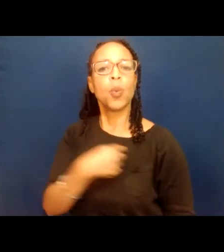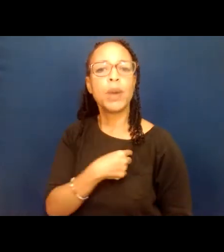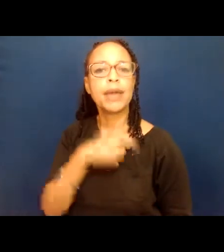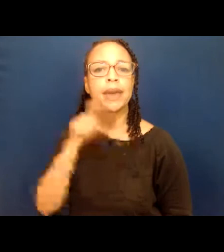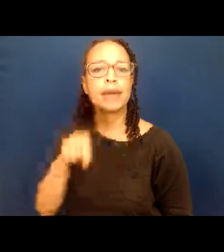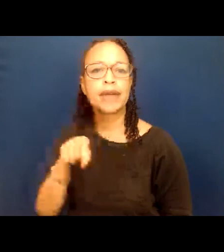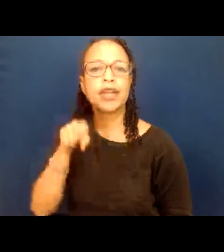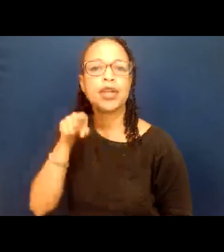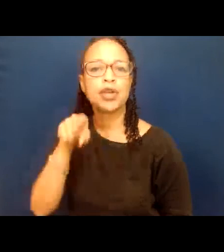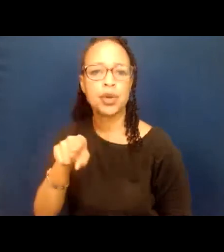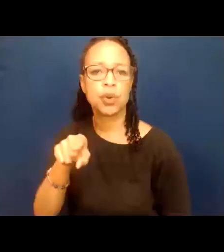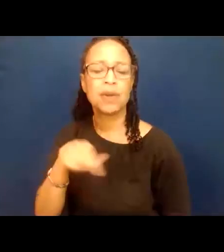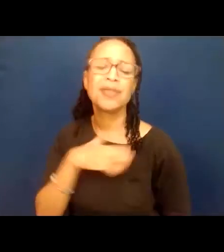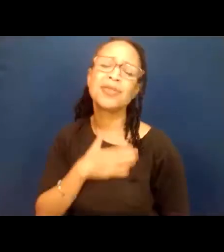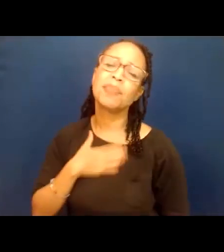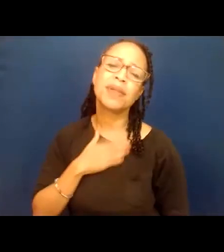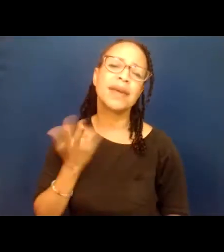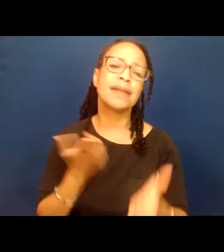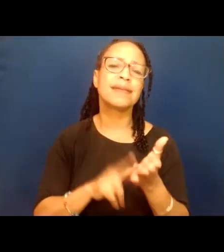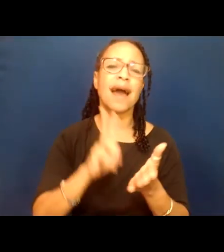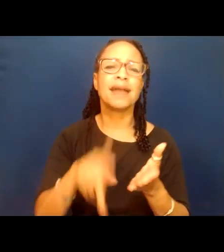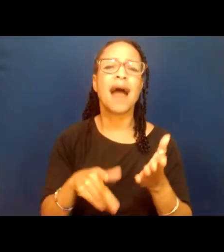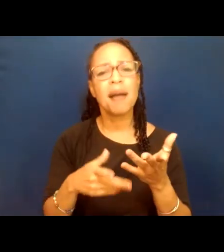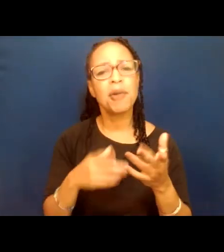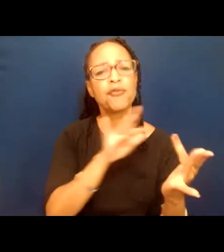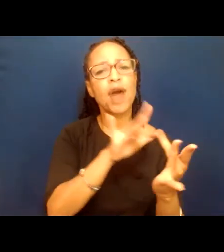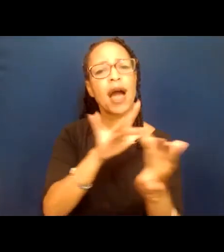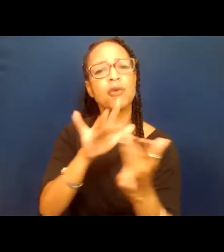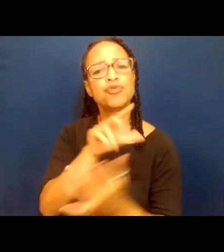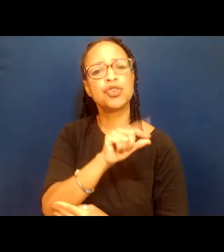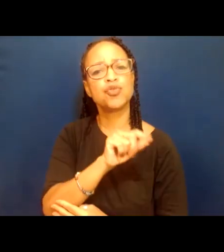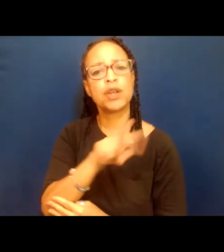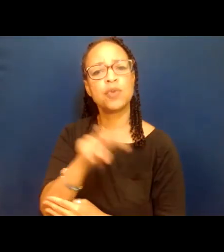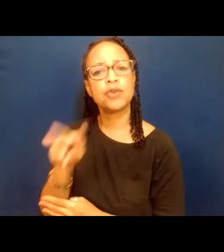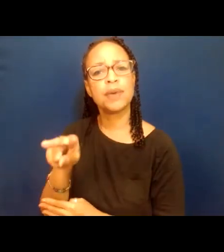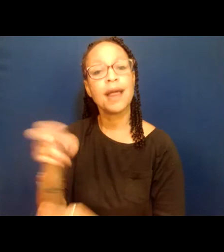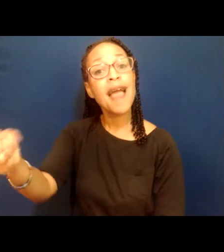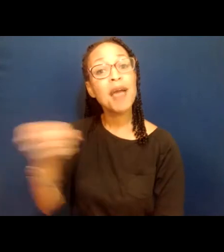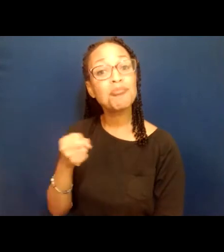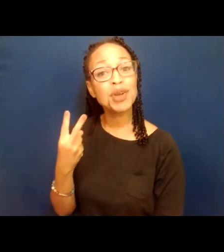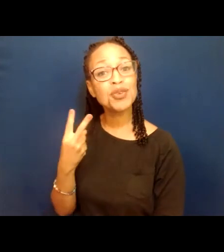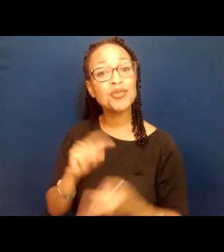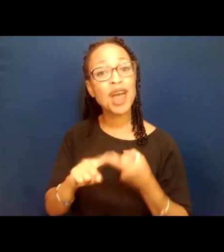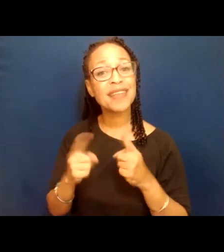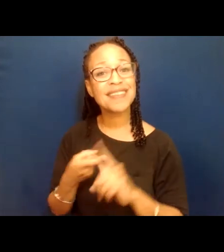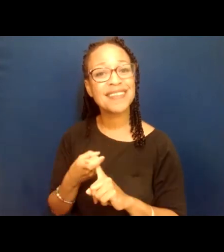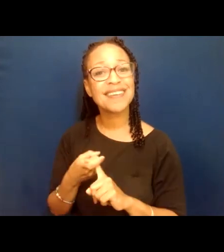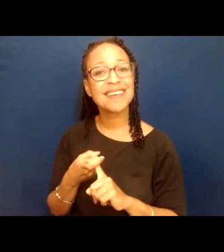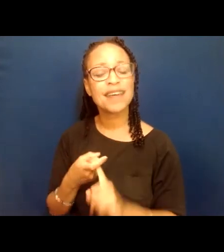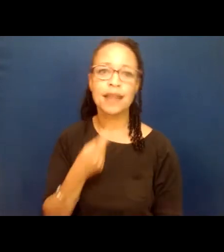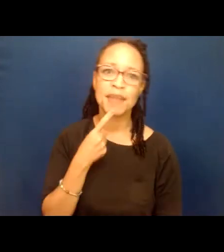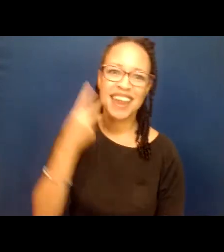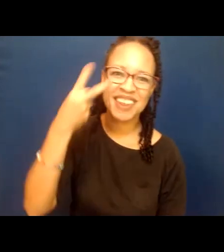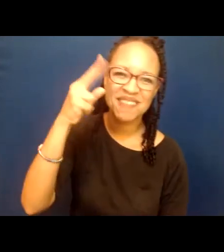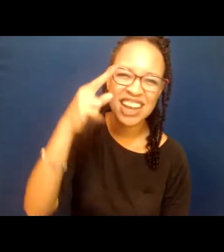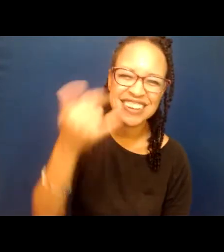sign up to assist with Latino voter outreach in 2022 and bring two of your friends. I'm going to say it in Spanish.